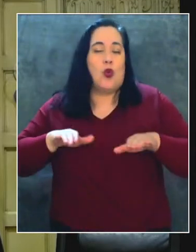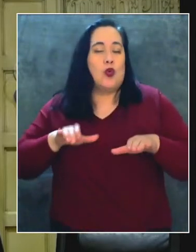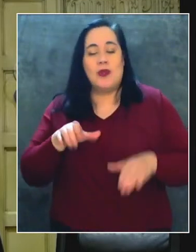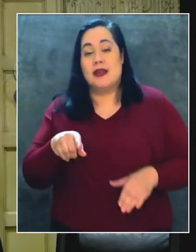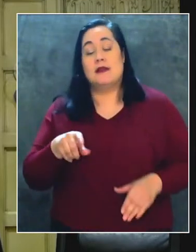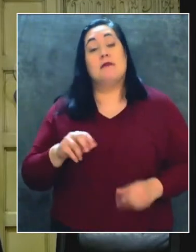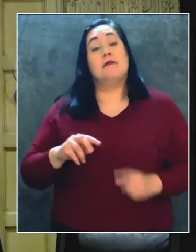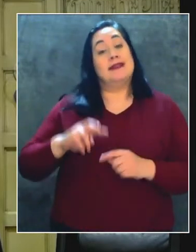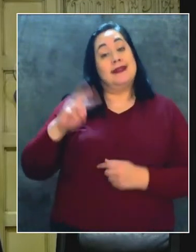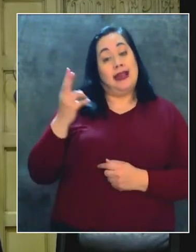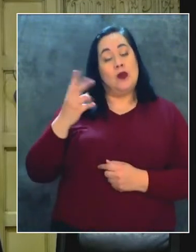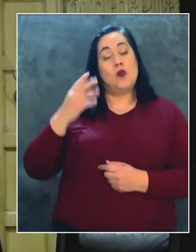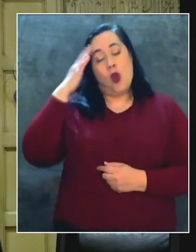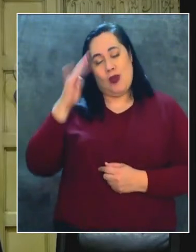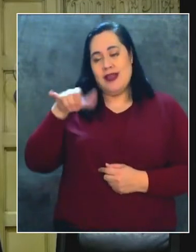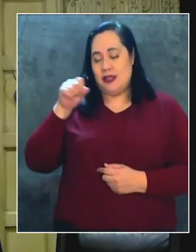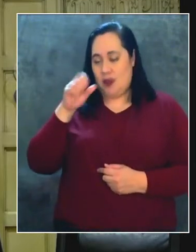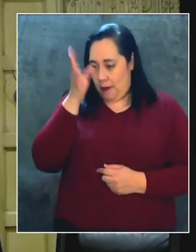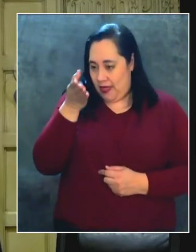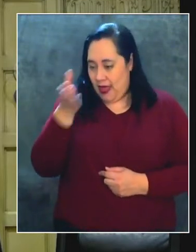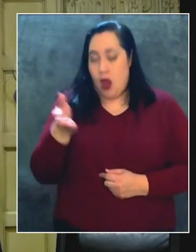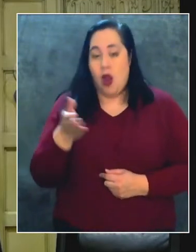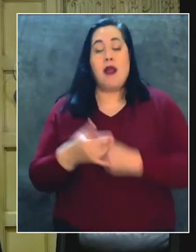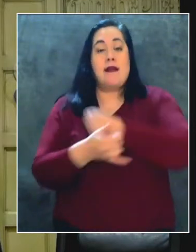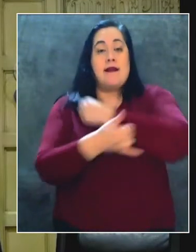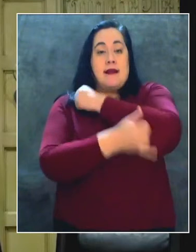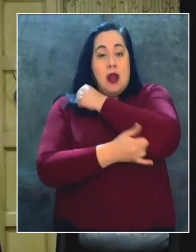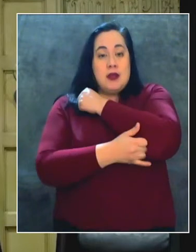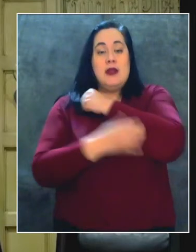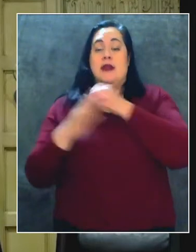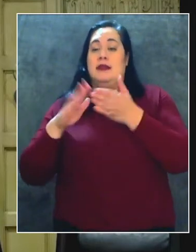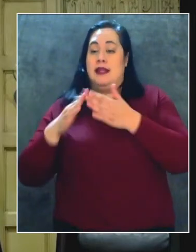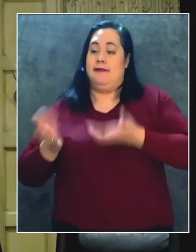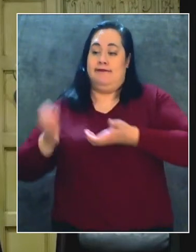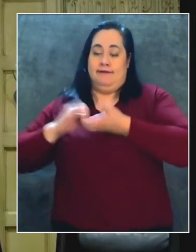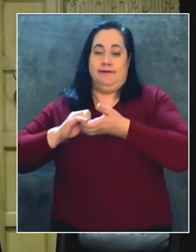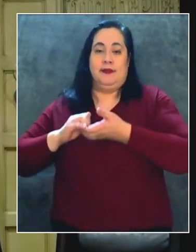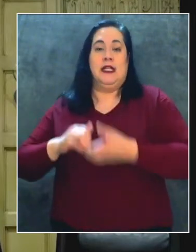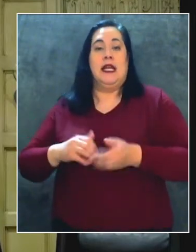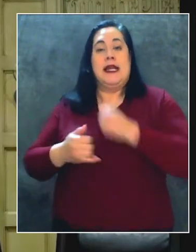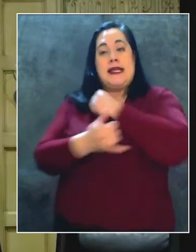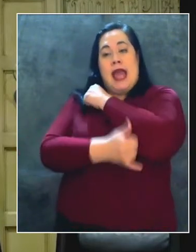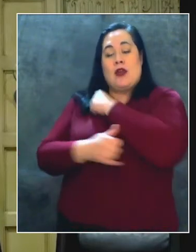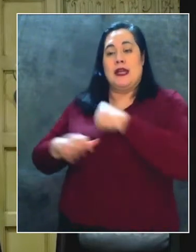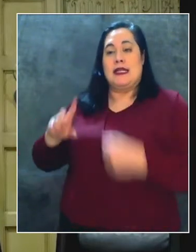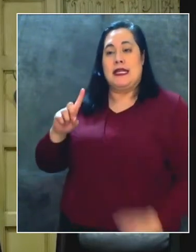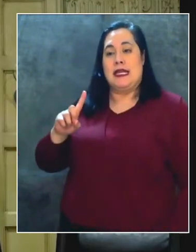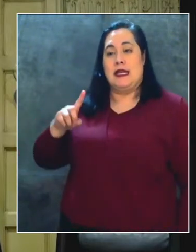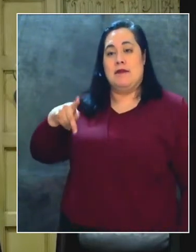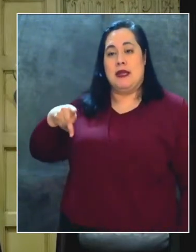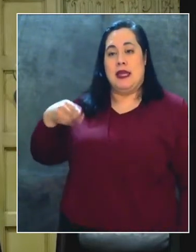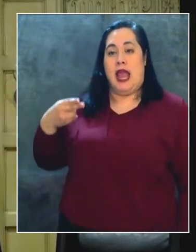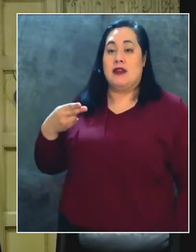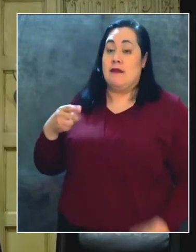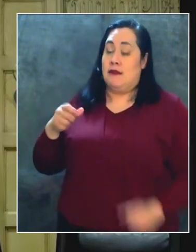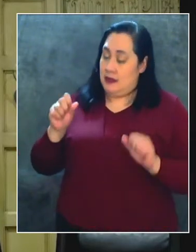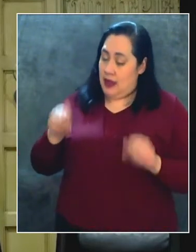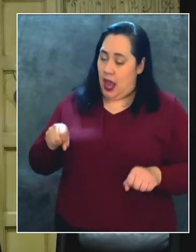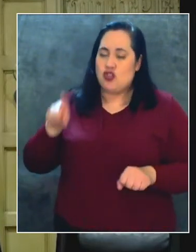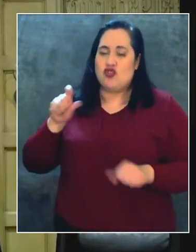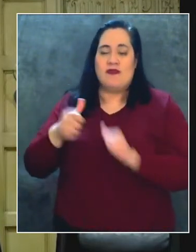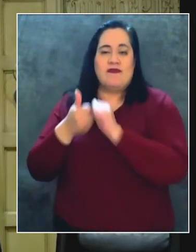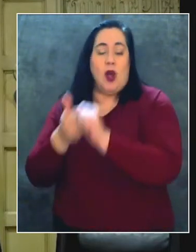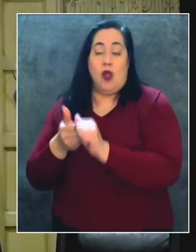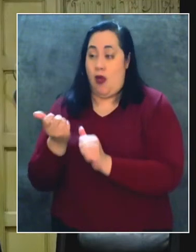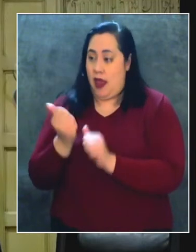we know that, yes, we will be there both the county and the city. The county DPH can and should enforce if there's any